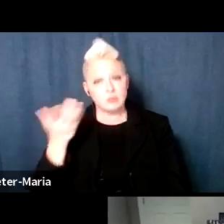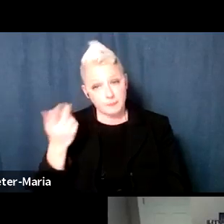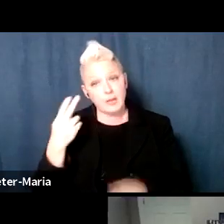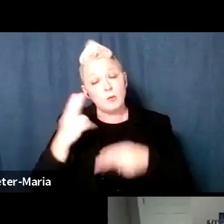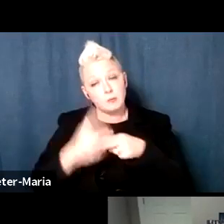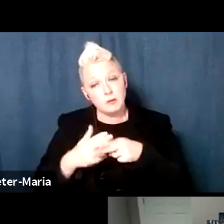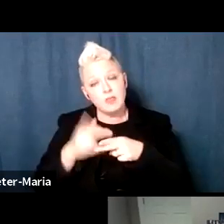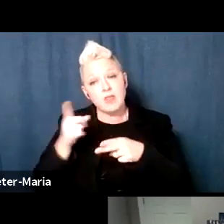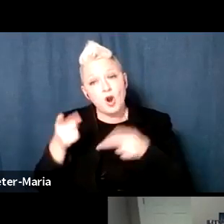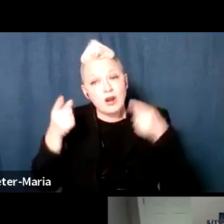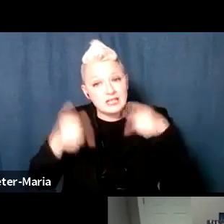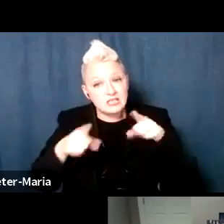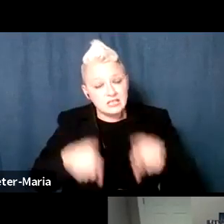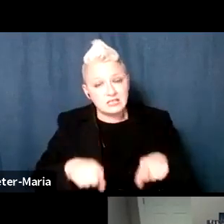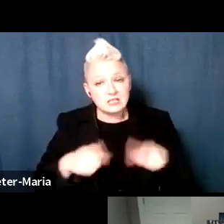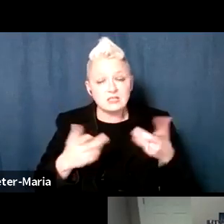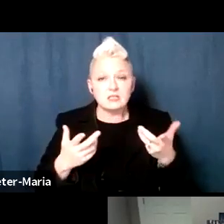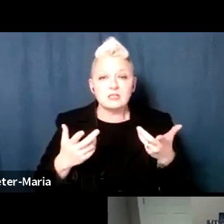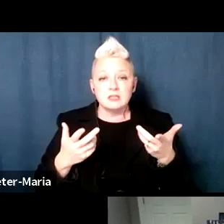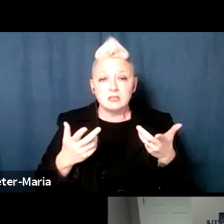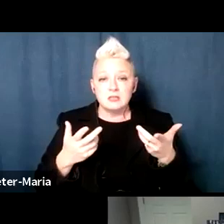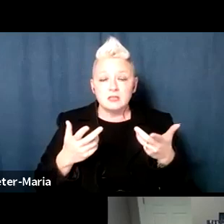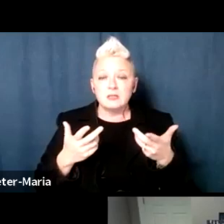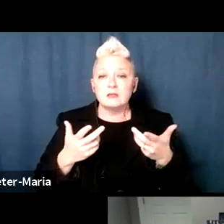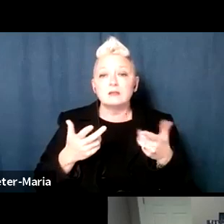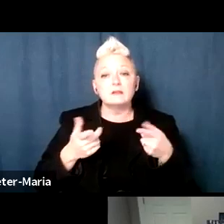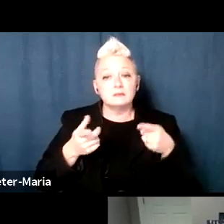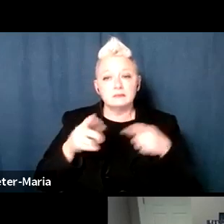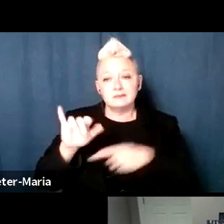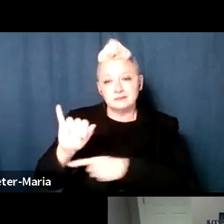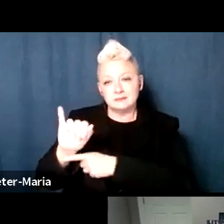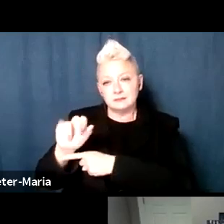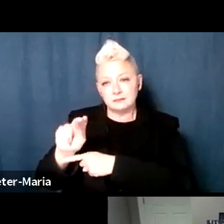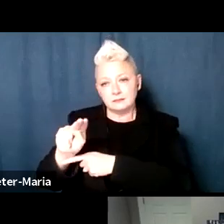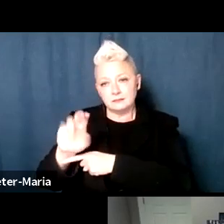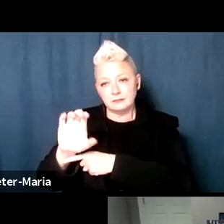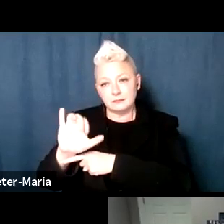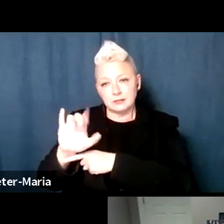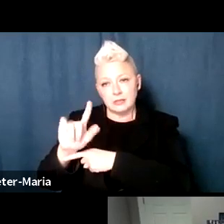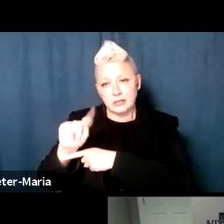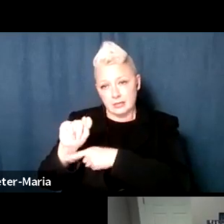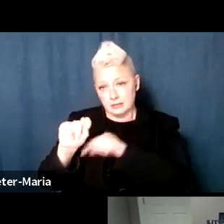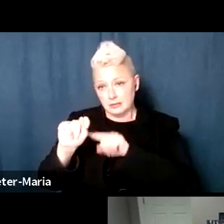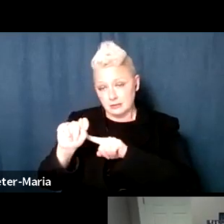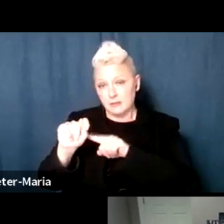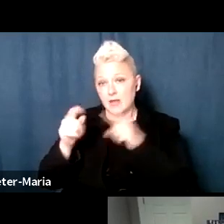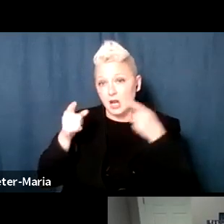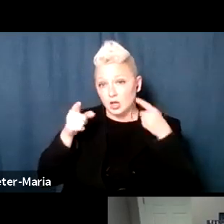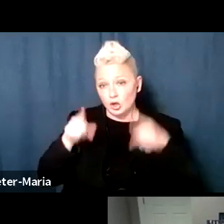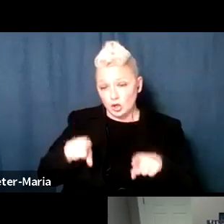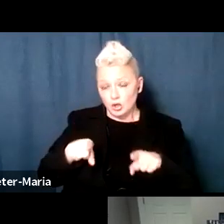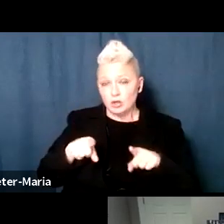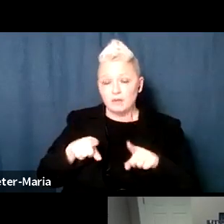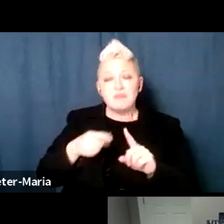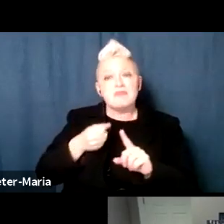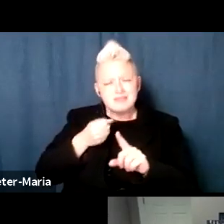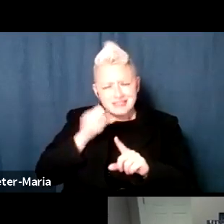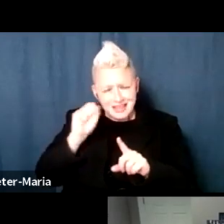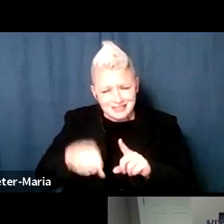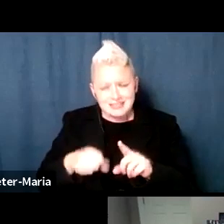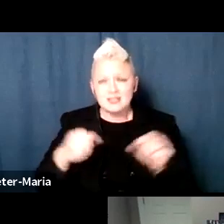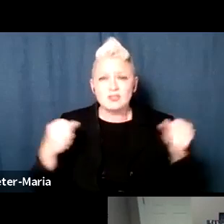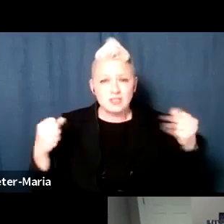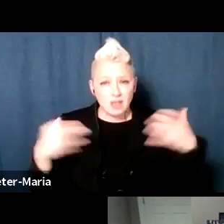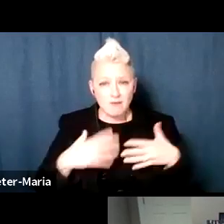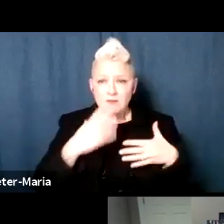that, while they impact the Jewish community and are scary for the Jewish community, they're really impacting all. And the reality